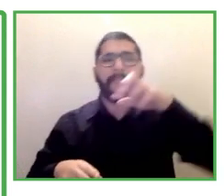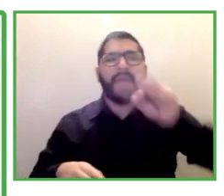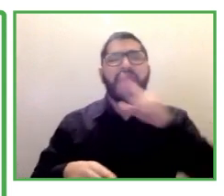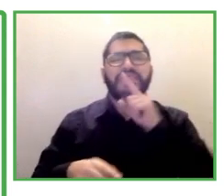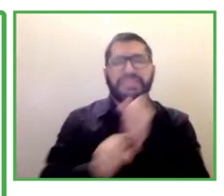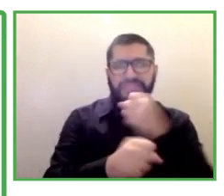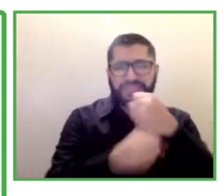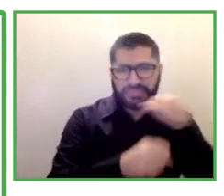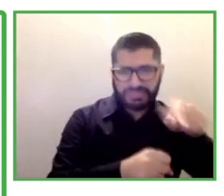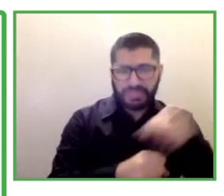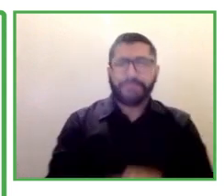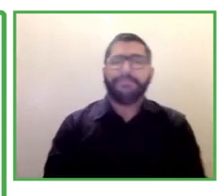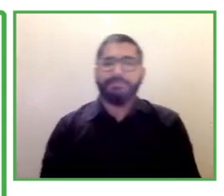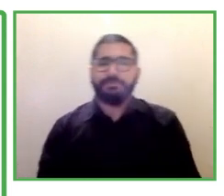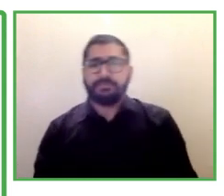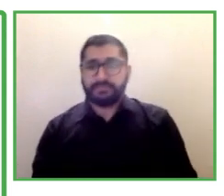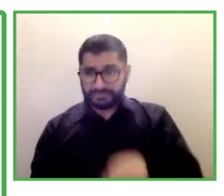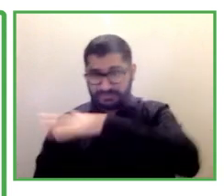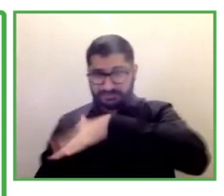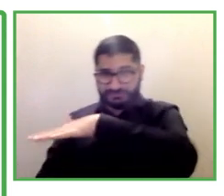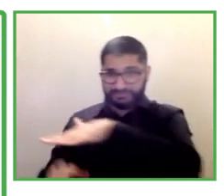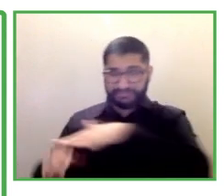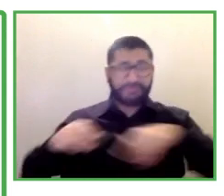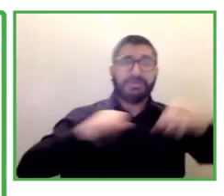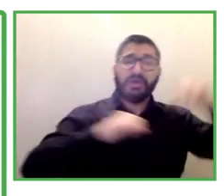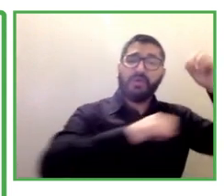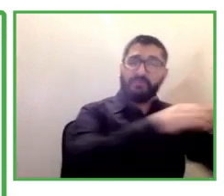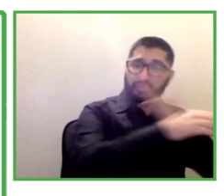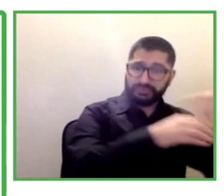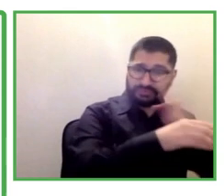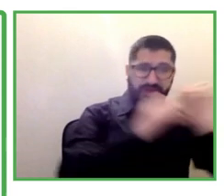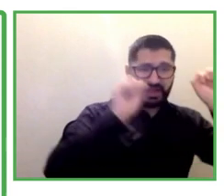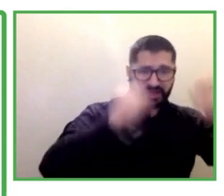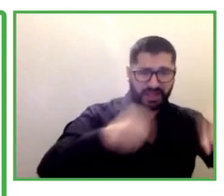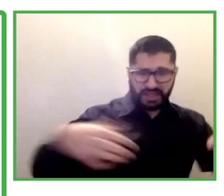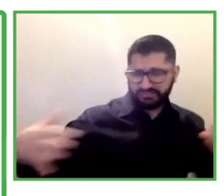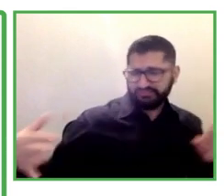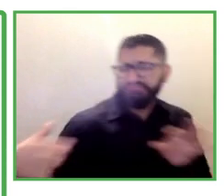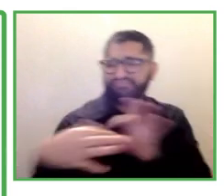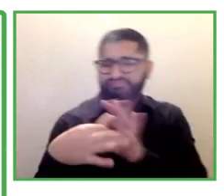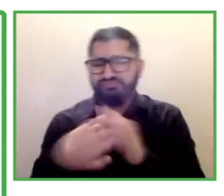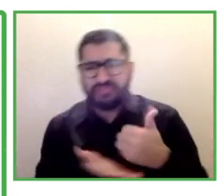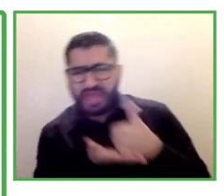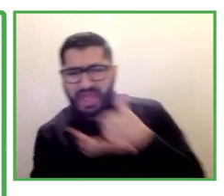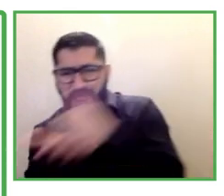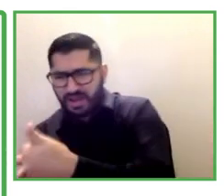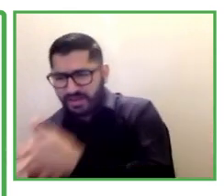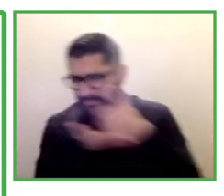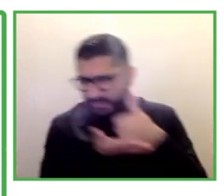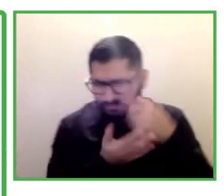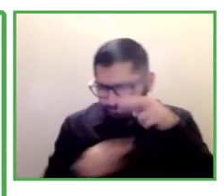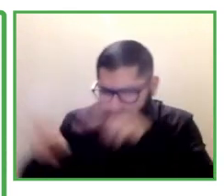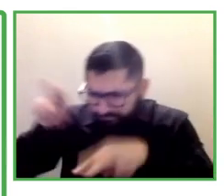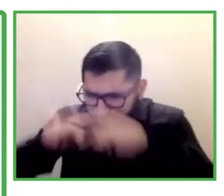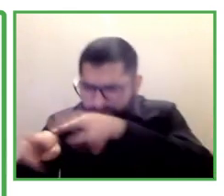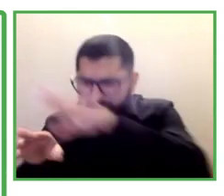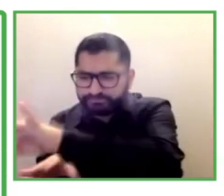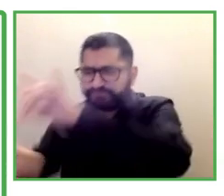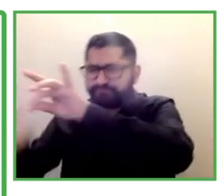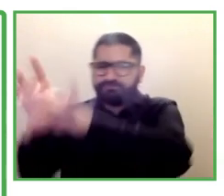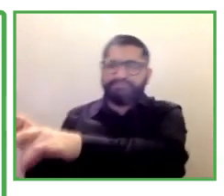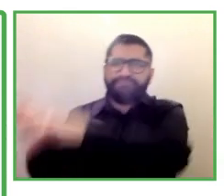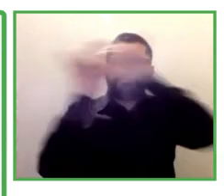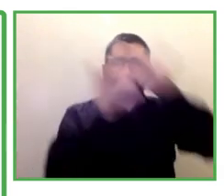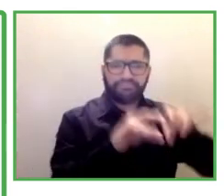six weeks with individuals and getting them job ready. The last year of course year and a half we all